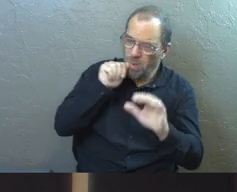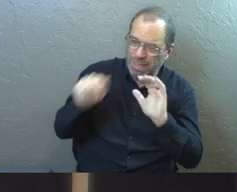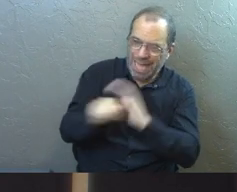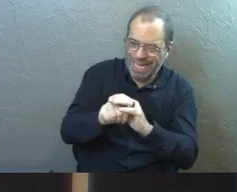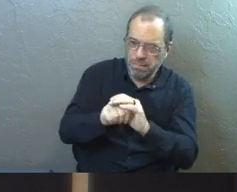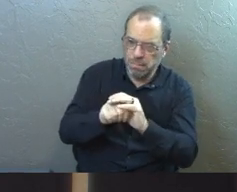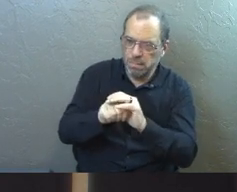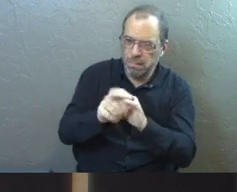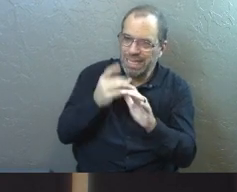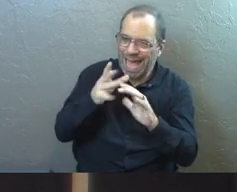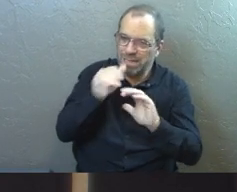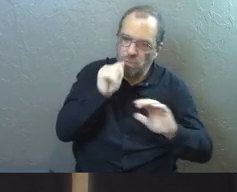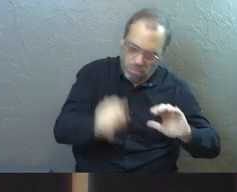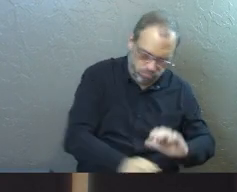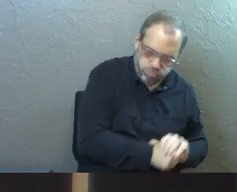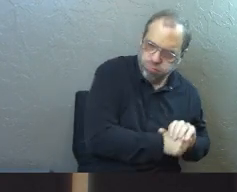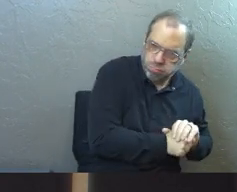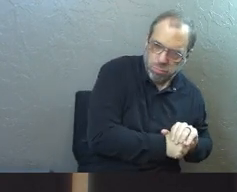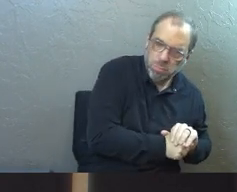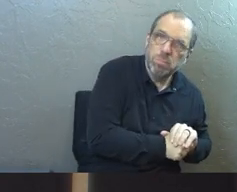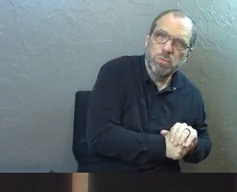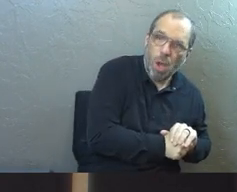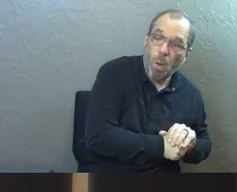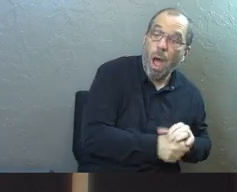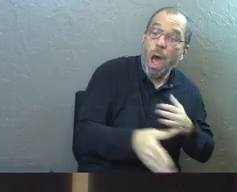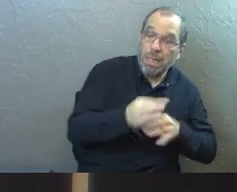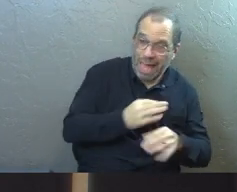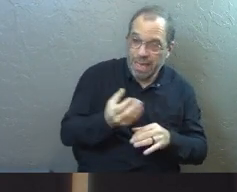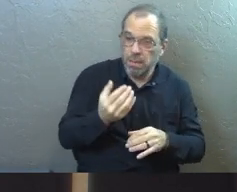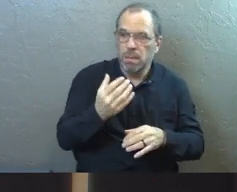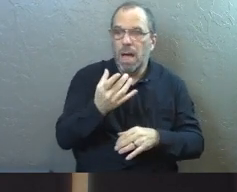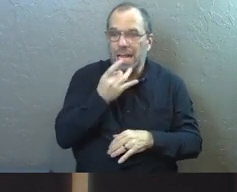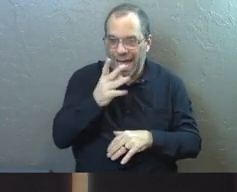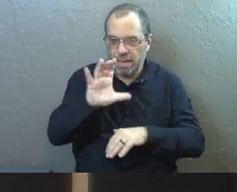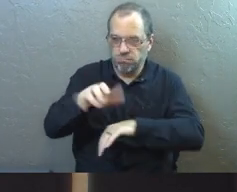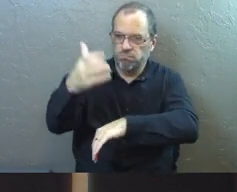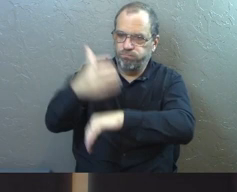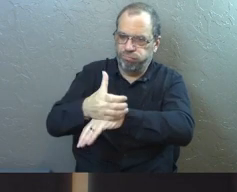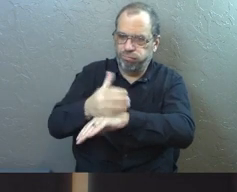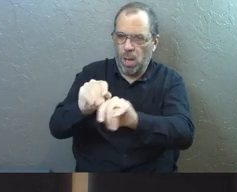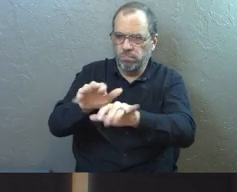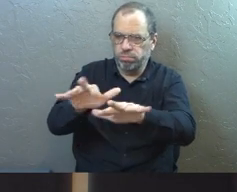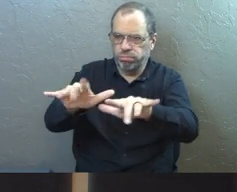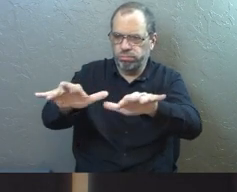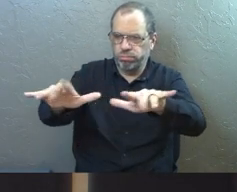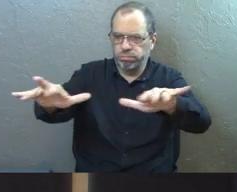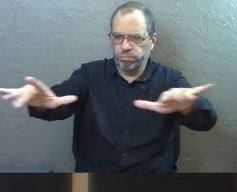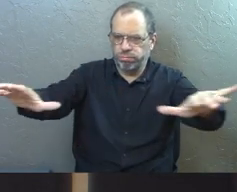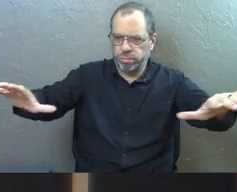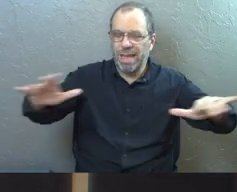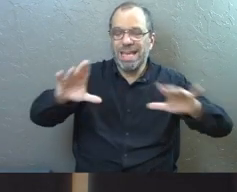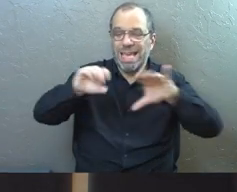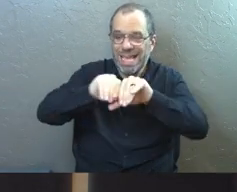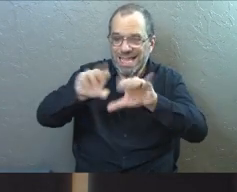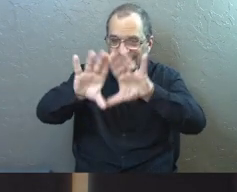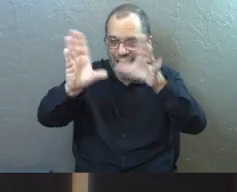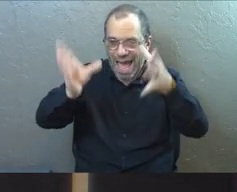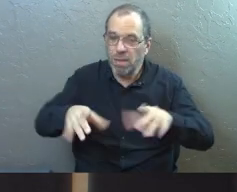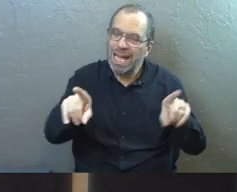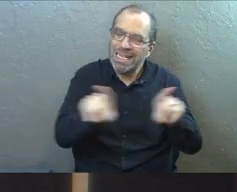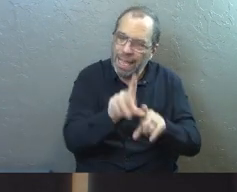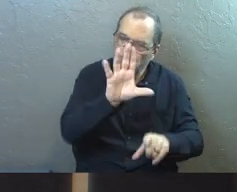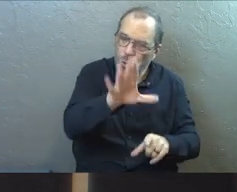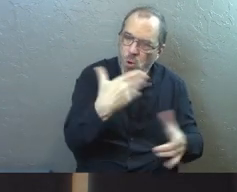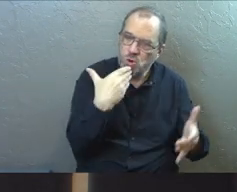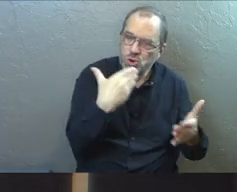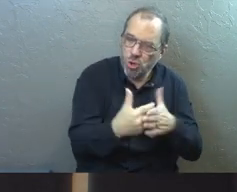lights a lamp and then puts it under a basket. Instead, a lamp is placed on a stand where it gives light to everyone in the house. In the same